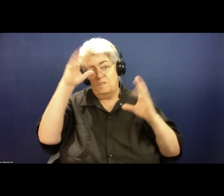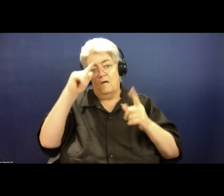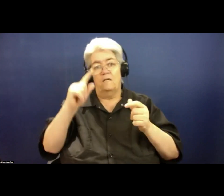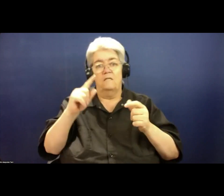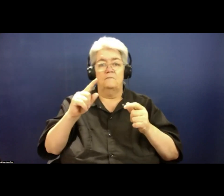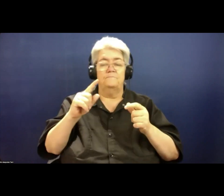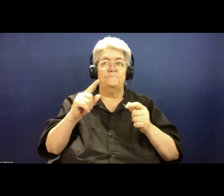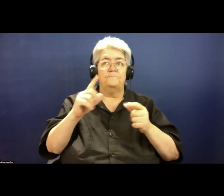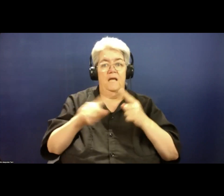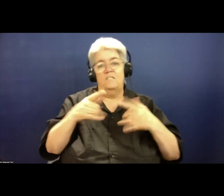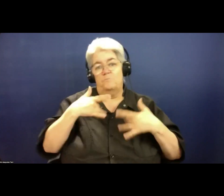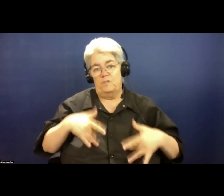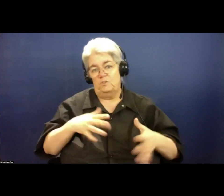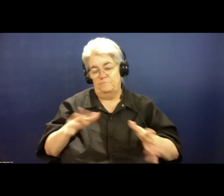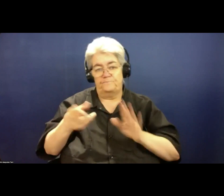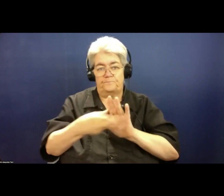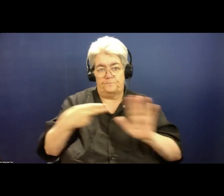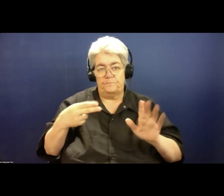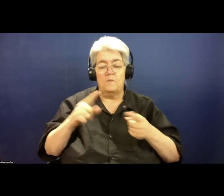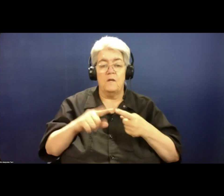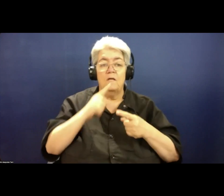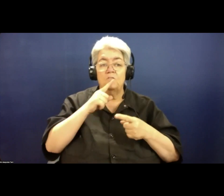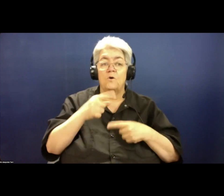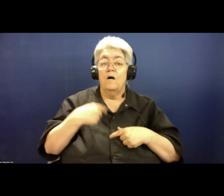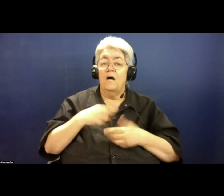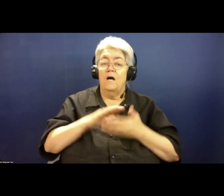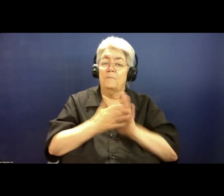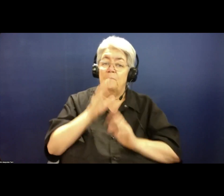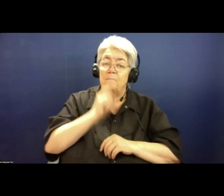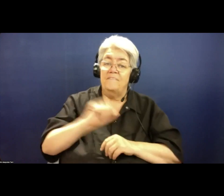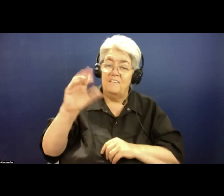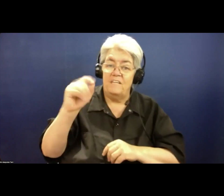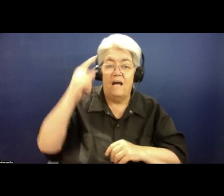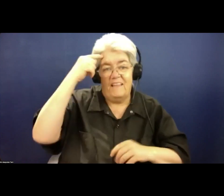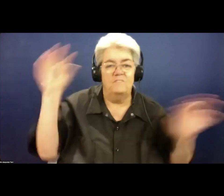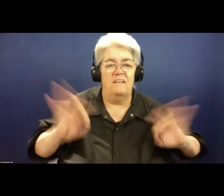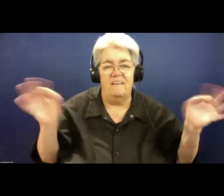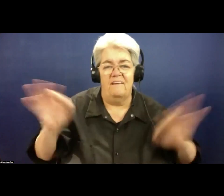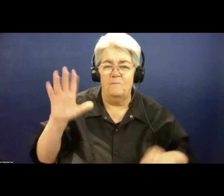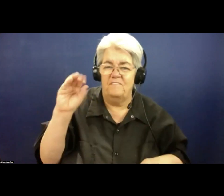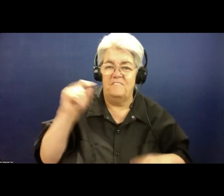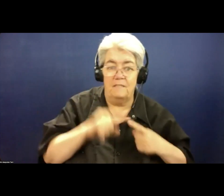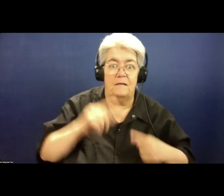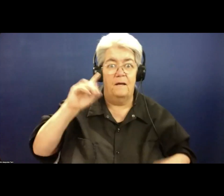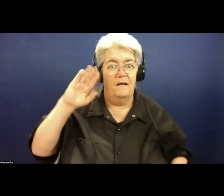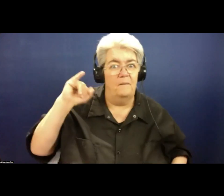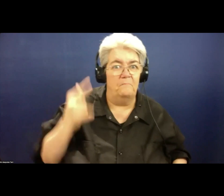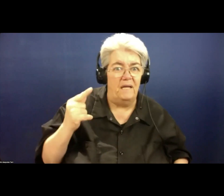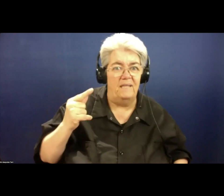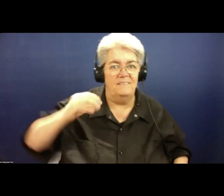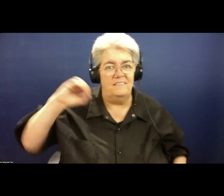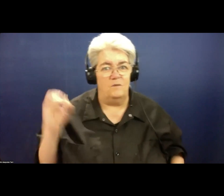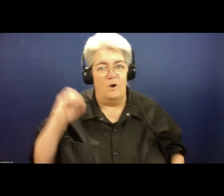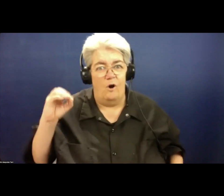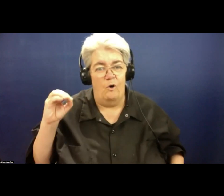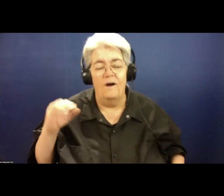a couple of years ago, I told myself it wasn't a big milestone birthday or a big zero birthday, but it was in